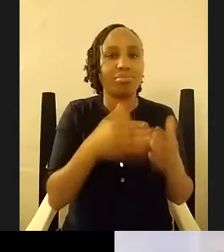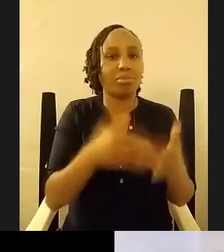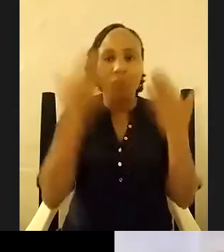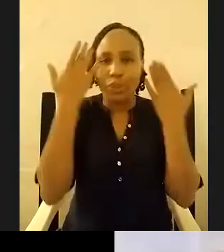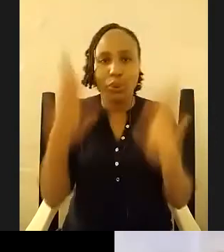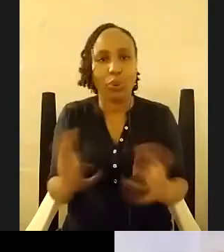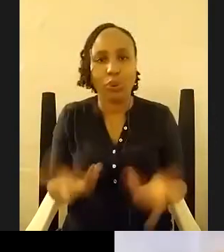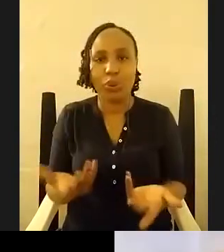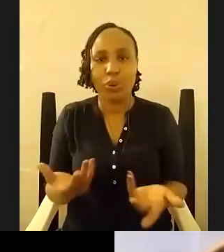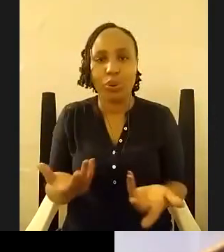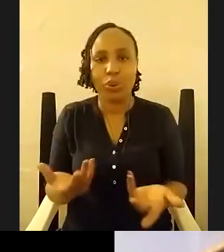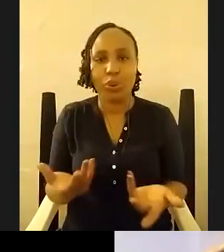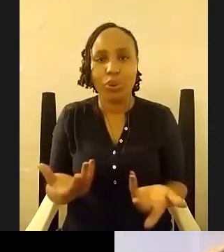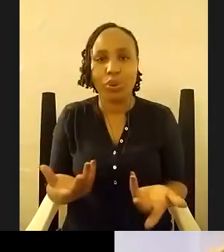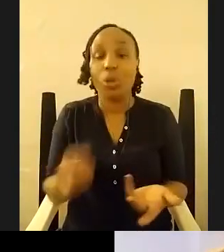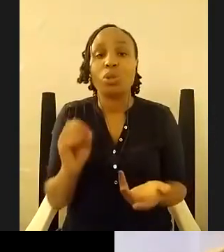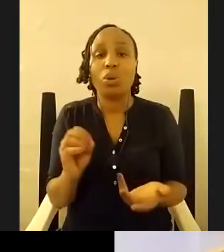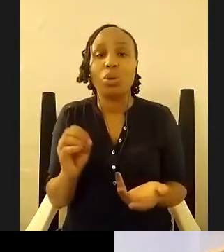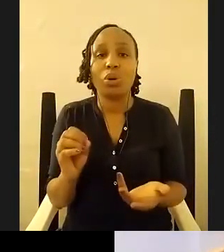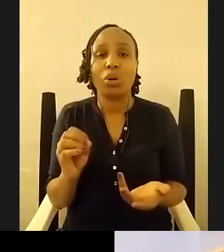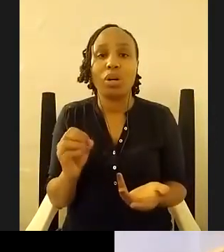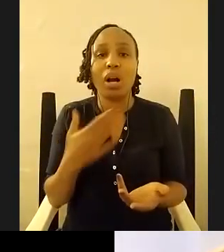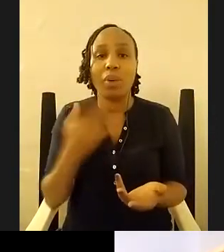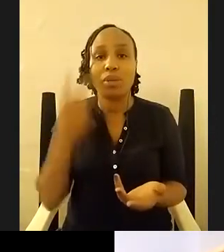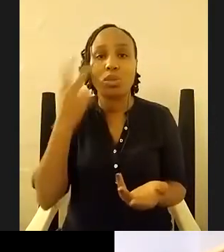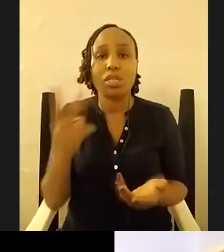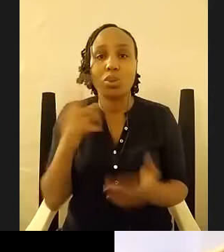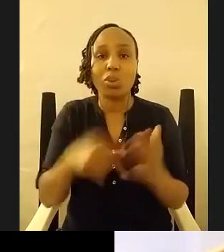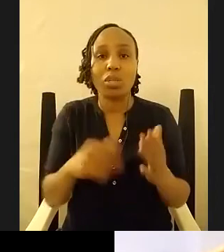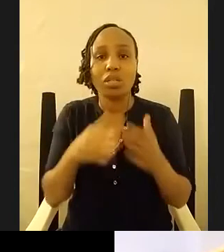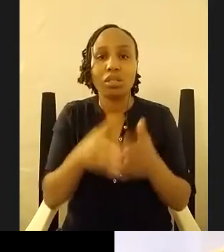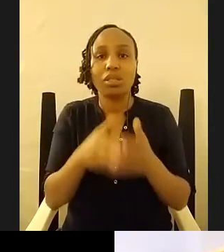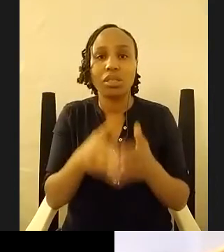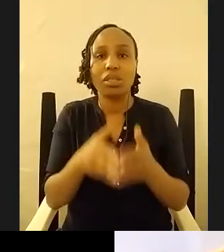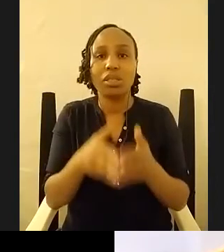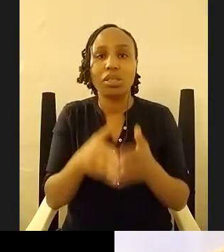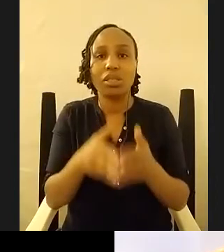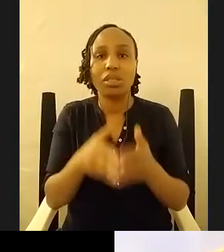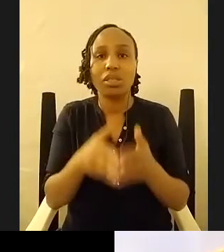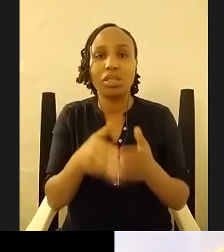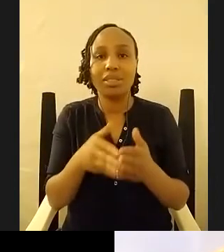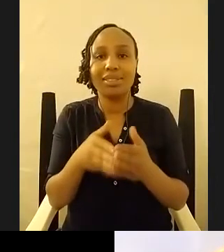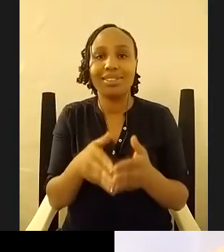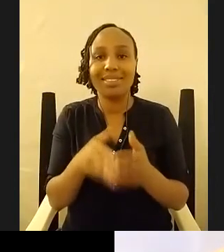i want to see i want to see what liz says for late what is the sign language for late i want to see honestly